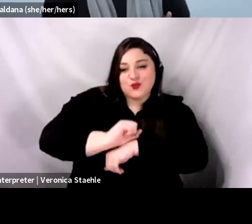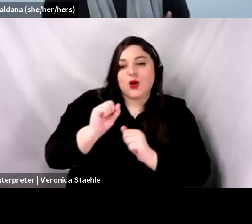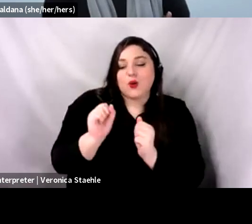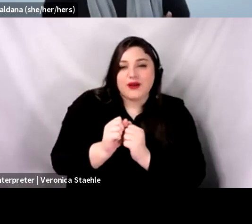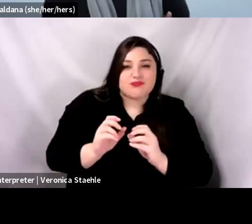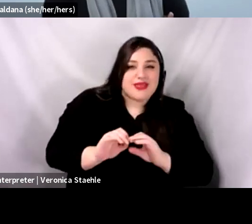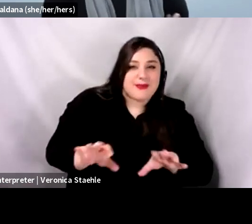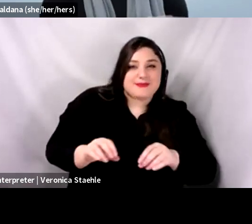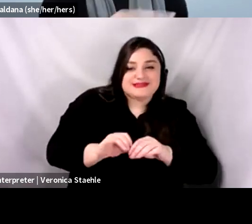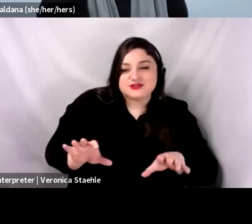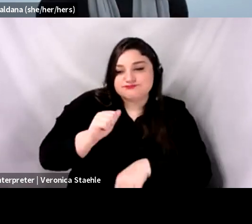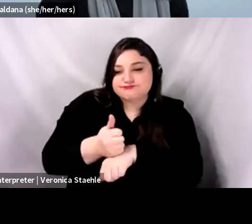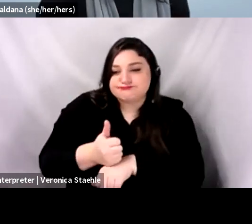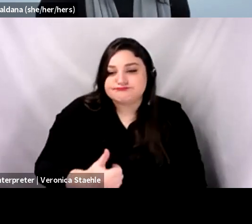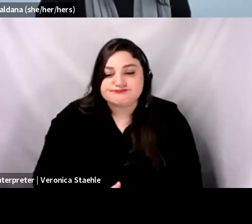Yeah.